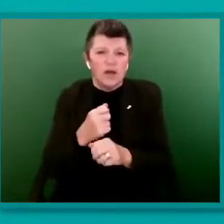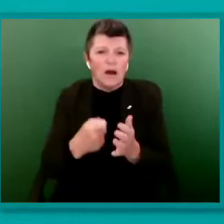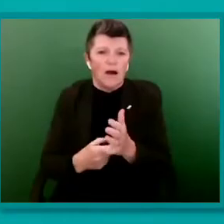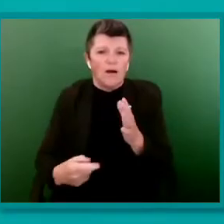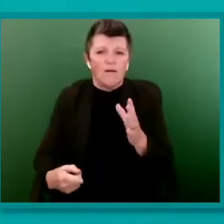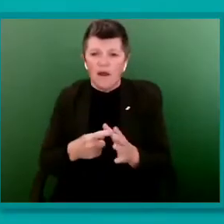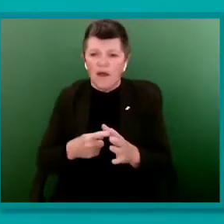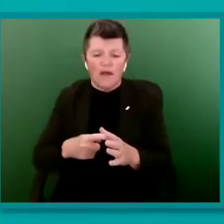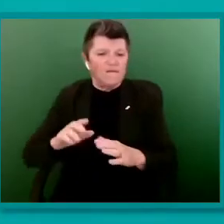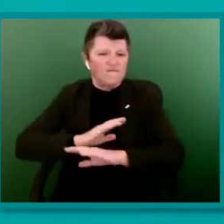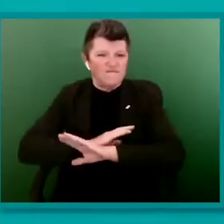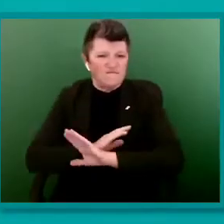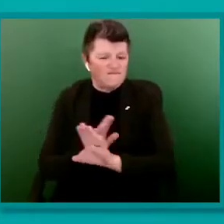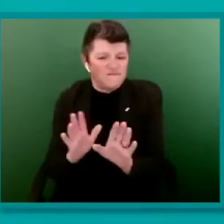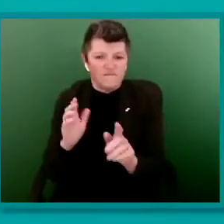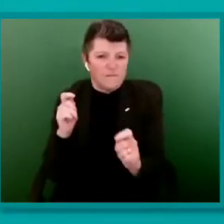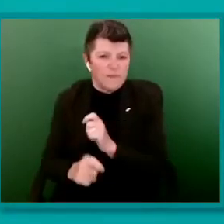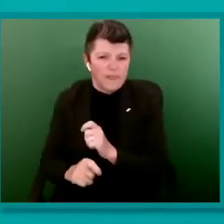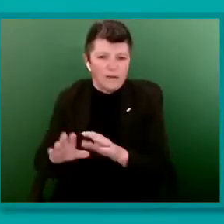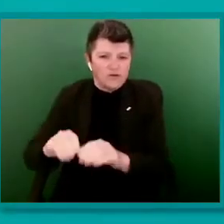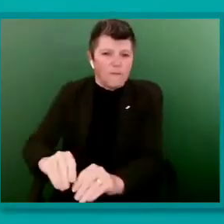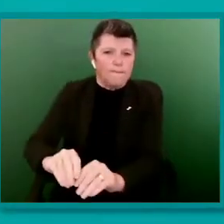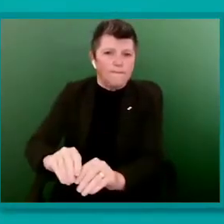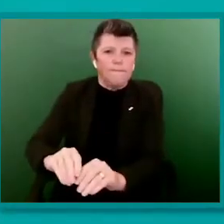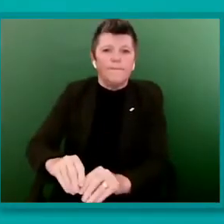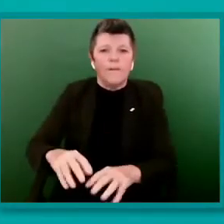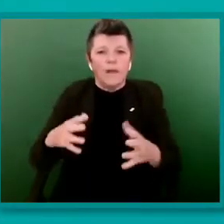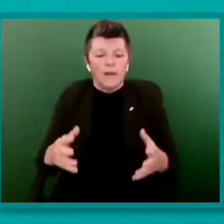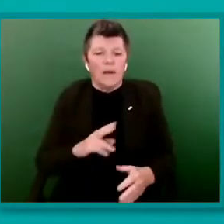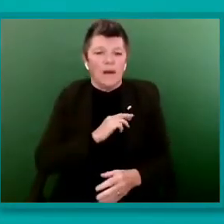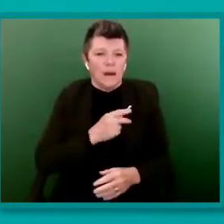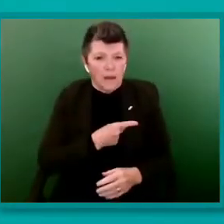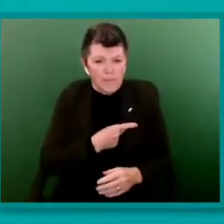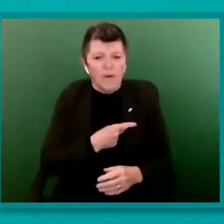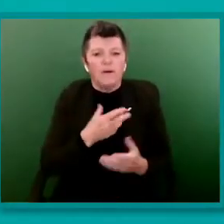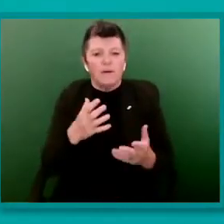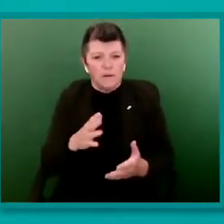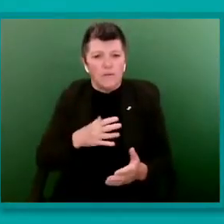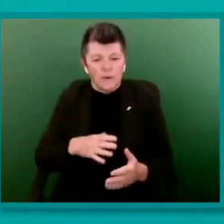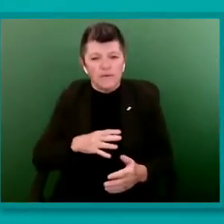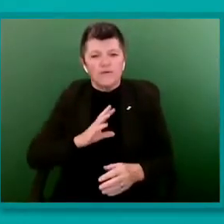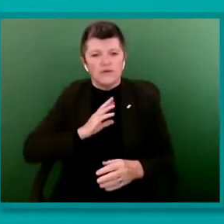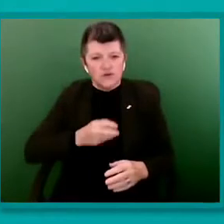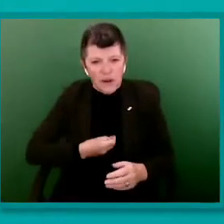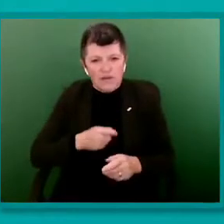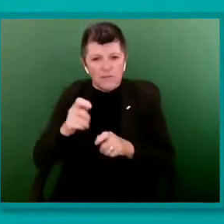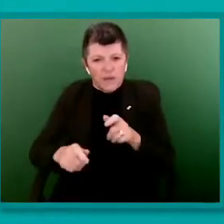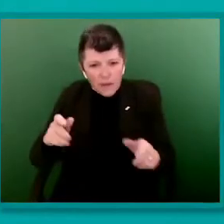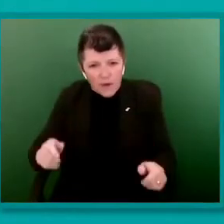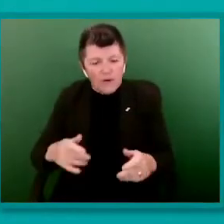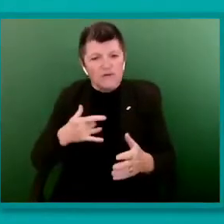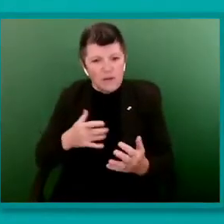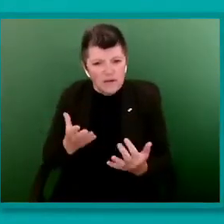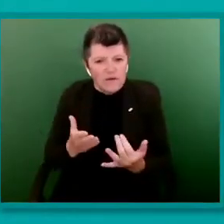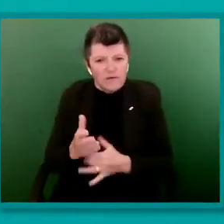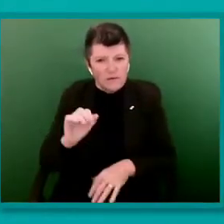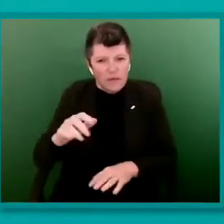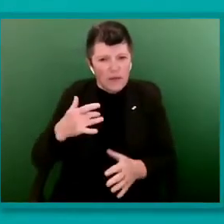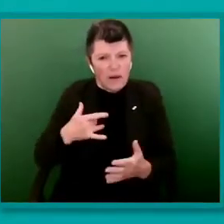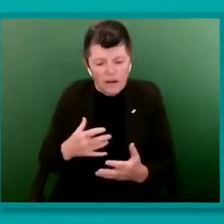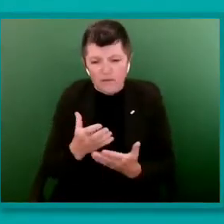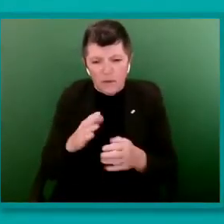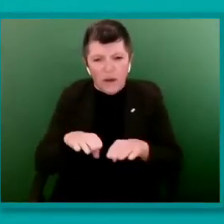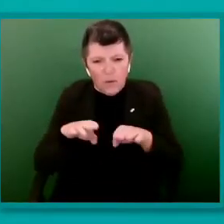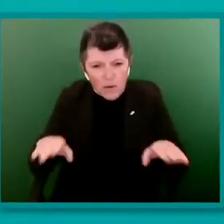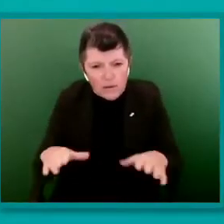remains committed to ensuring trans people can live their lives with equality, dignity and respect. We will resist any attempts to